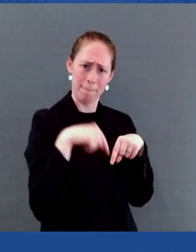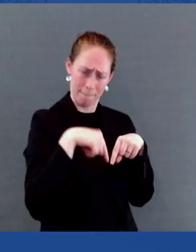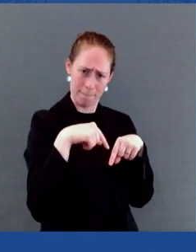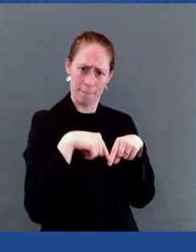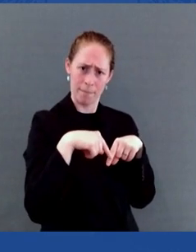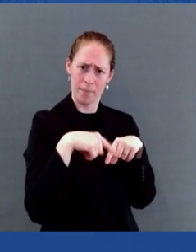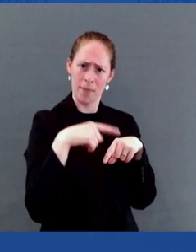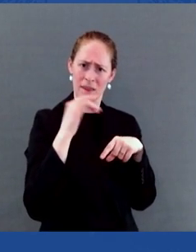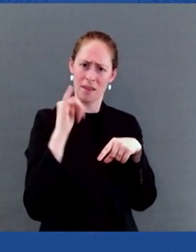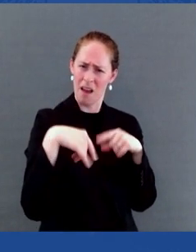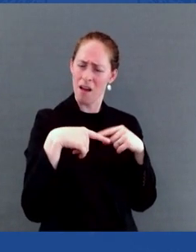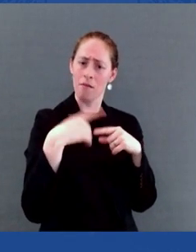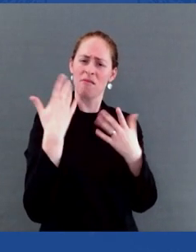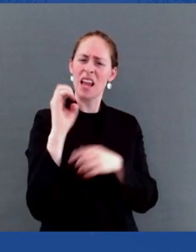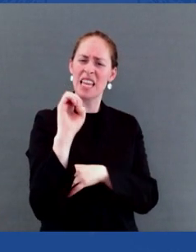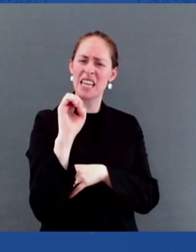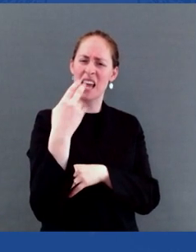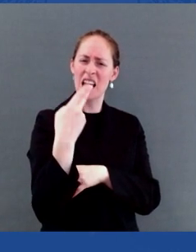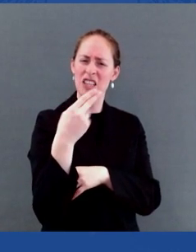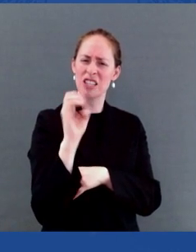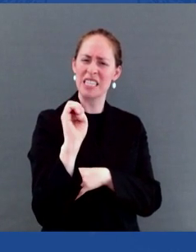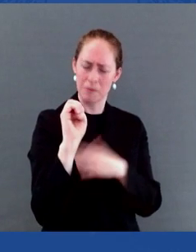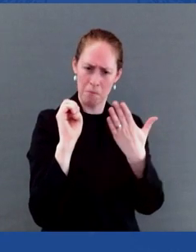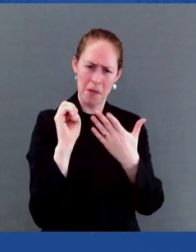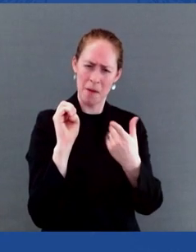this epidemic by 2030.